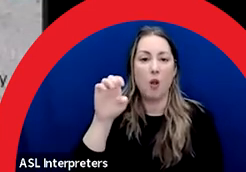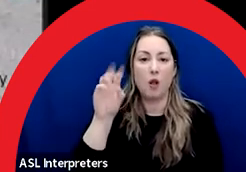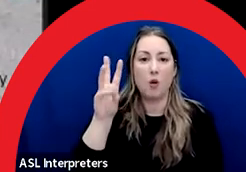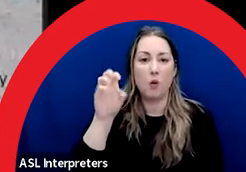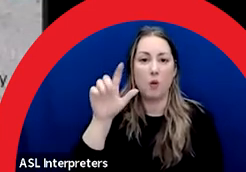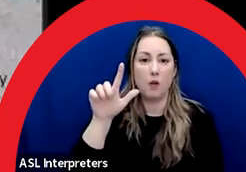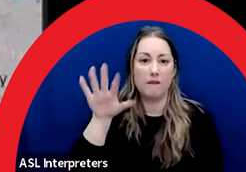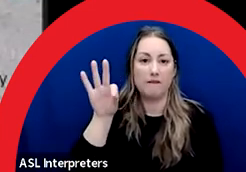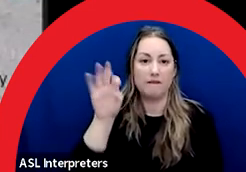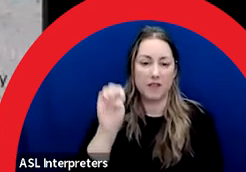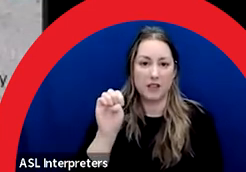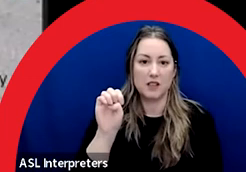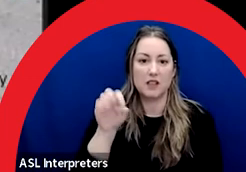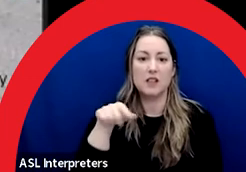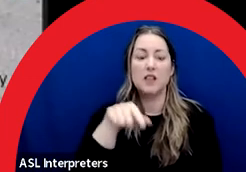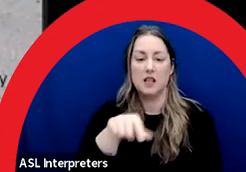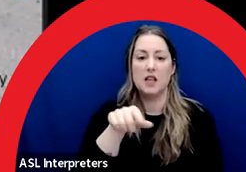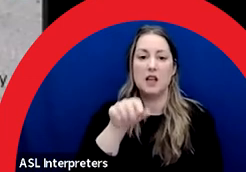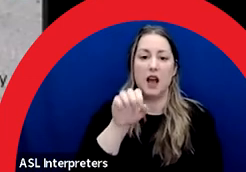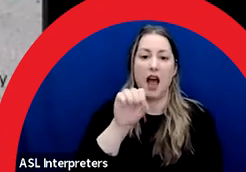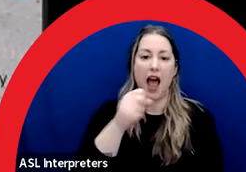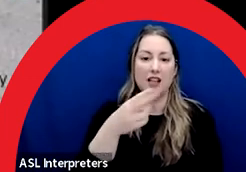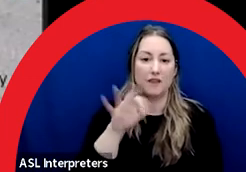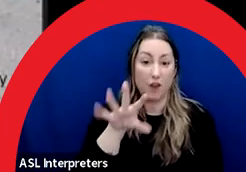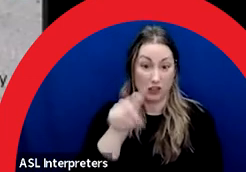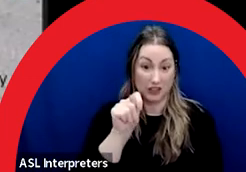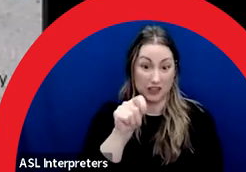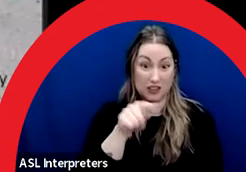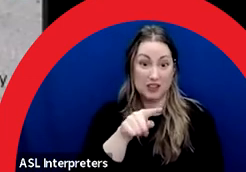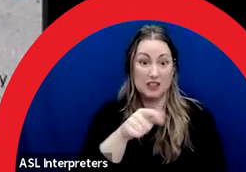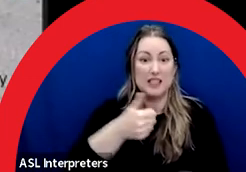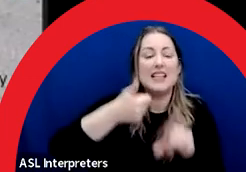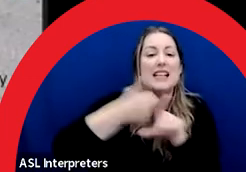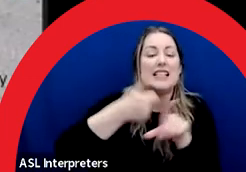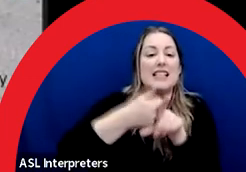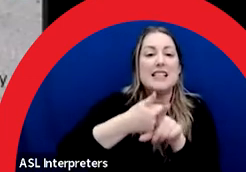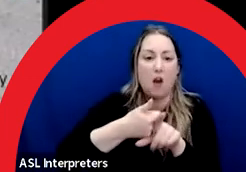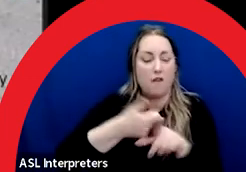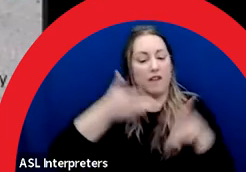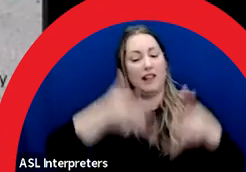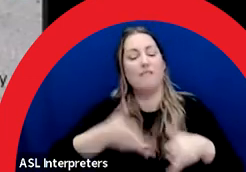asphalt, where we see the artist has used the asphalt material itself as negative space.